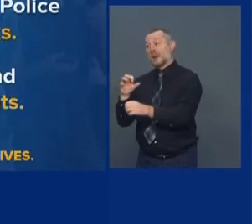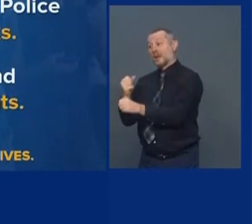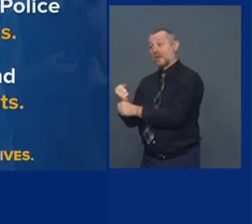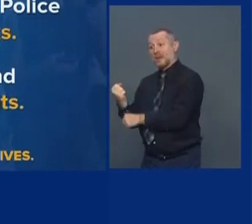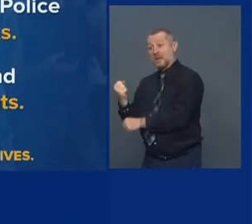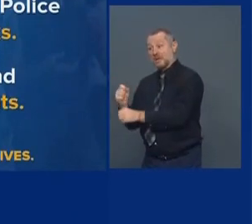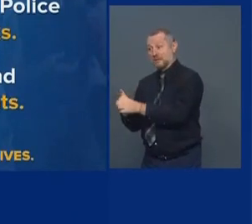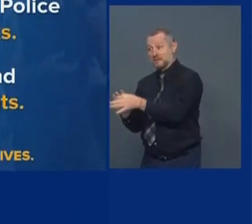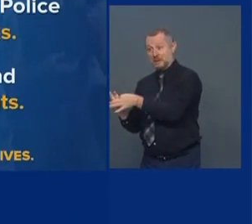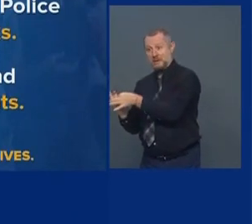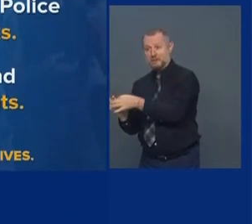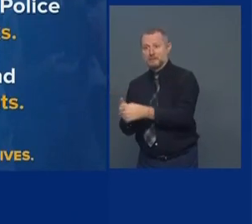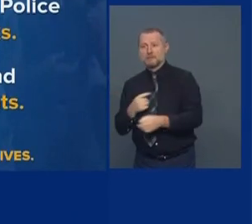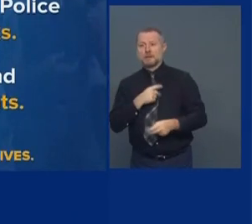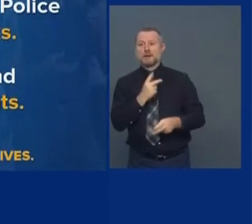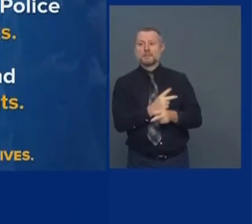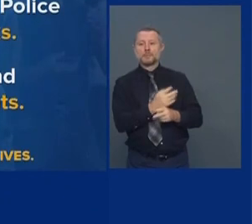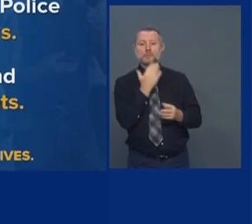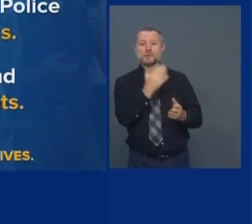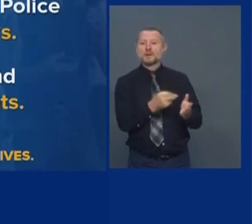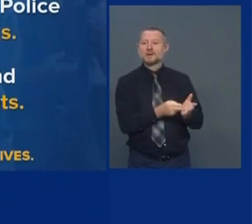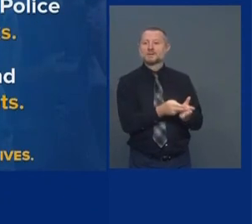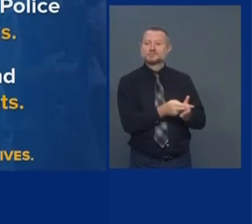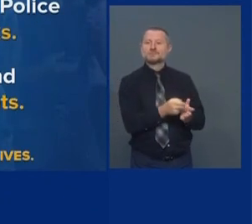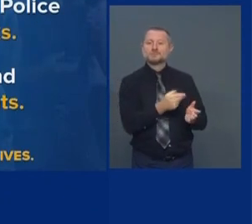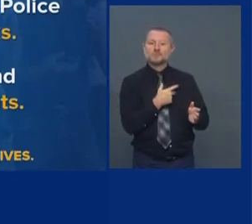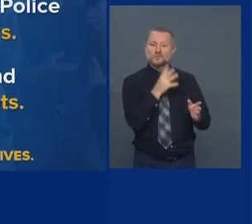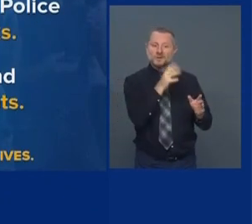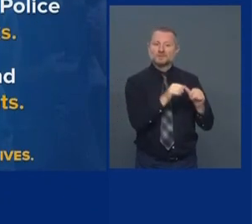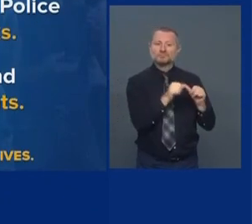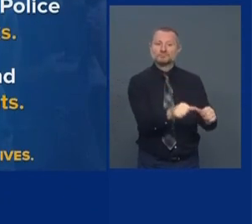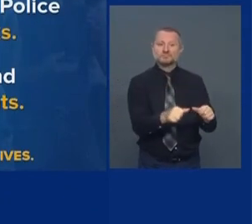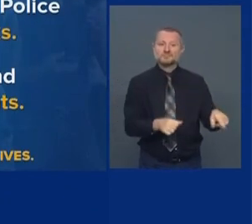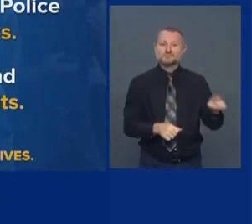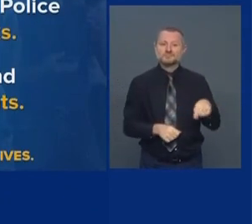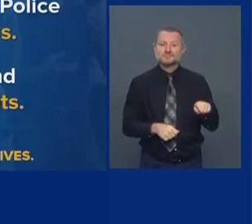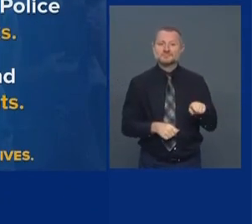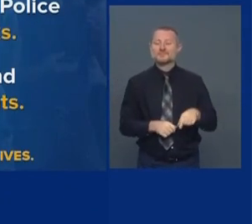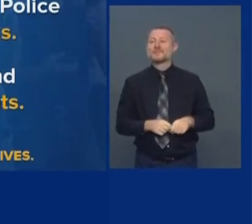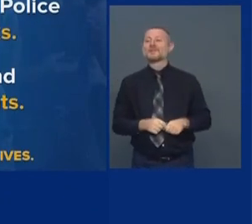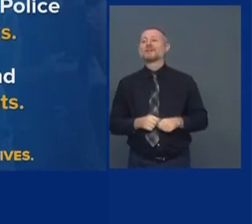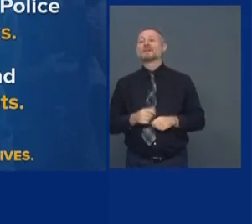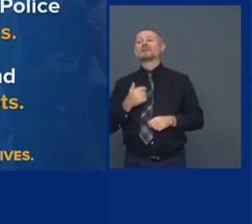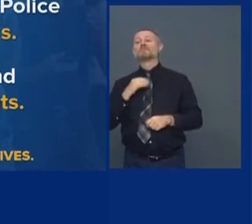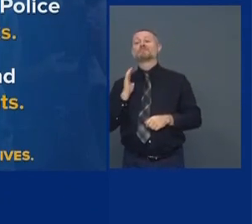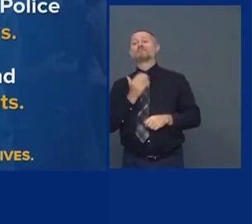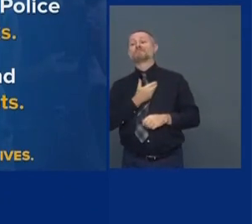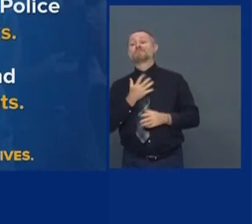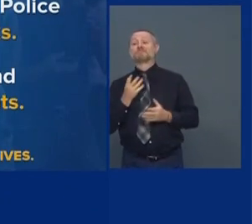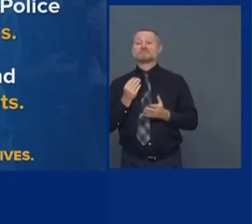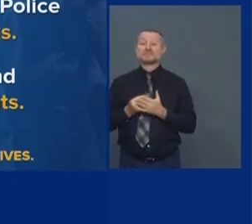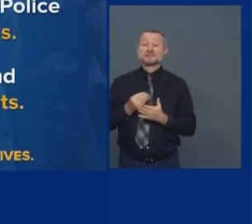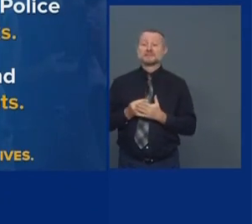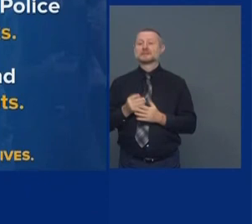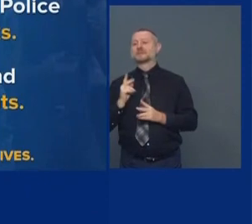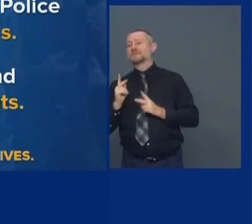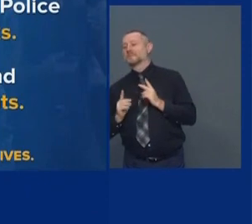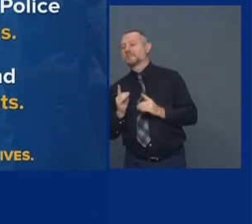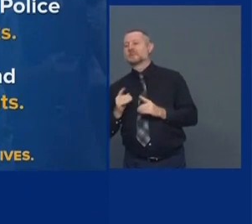We have all our state resources on this task force. We don't have any more resources than we can put on this task force.